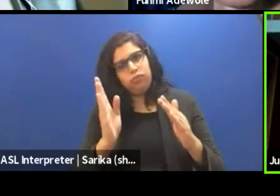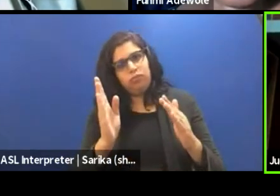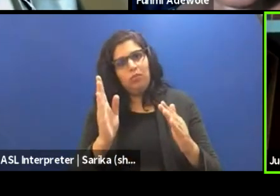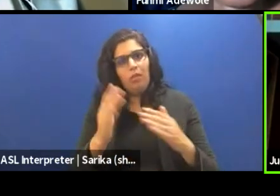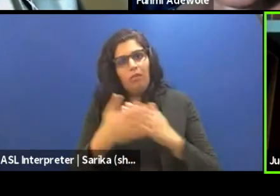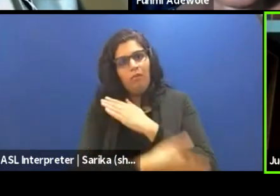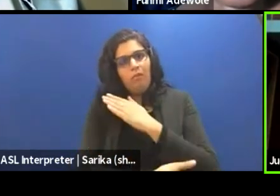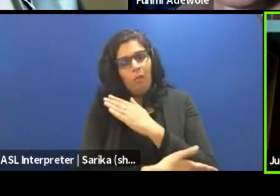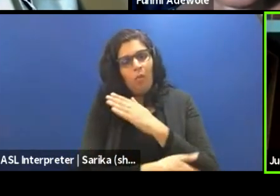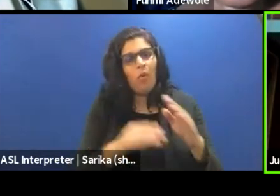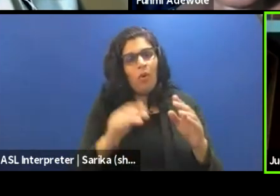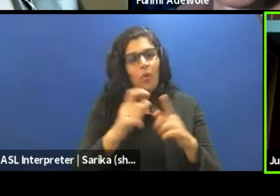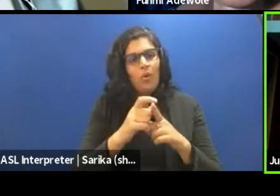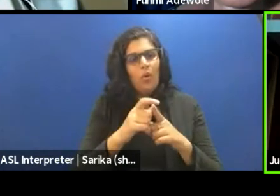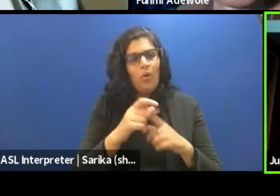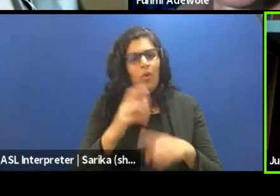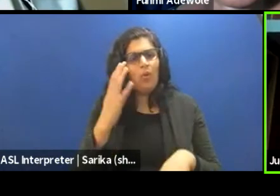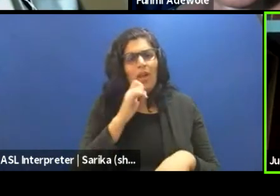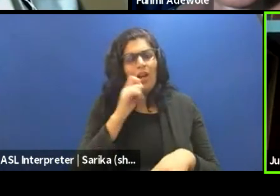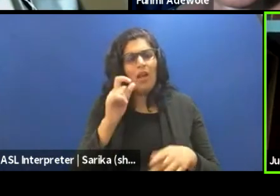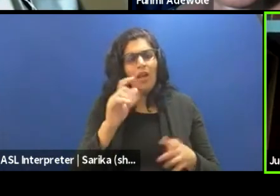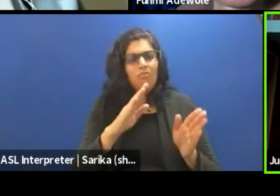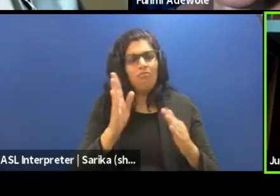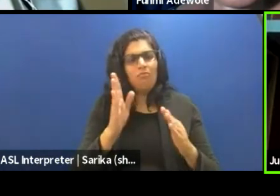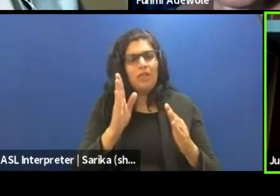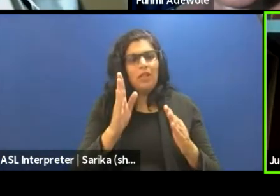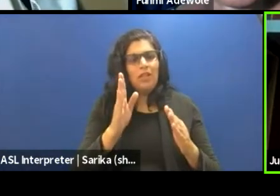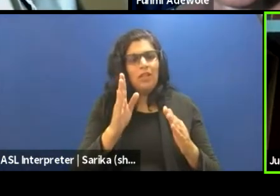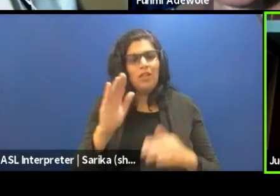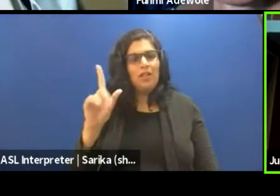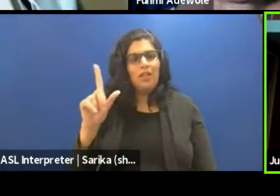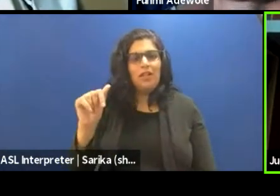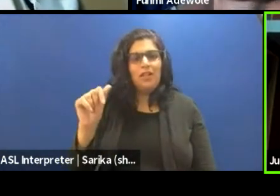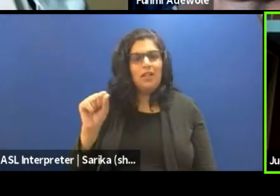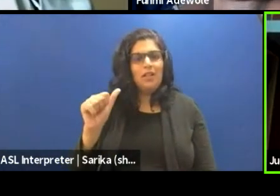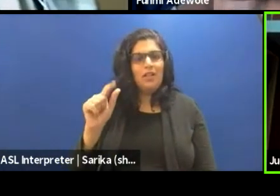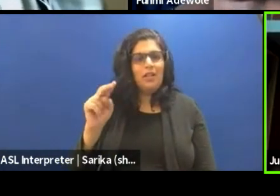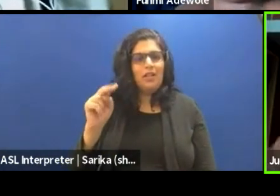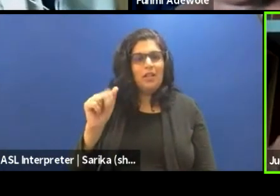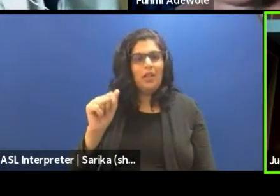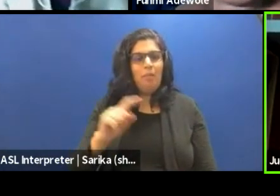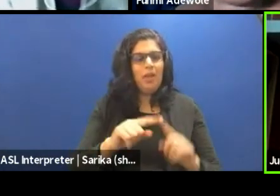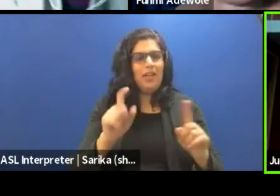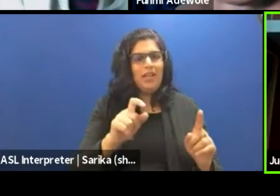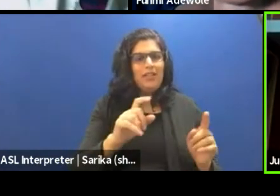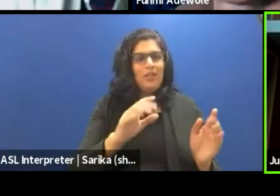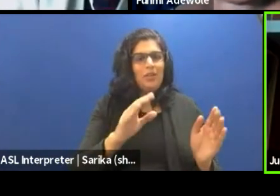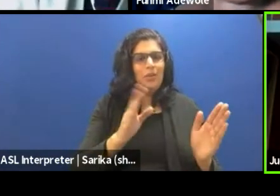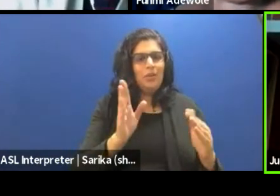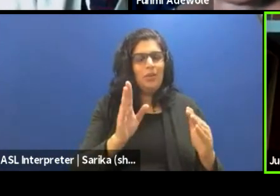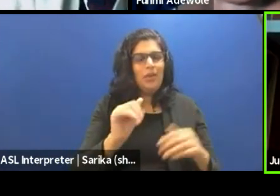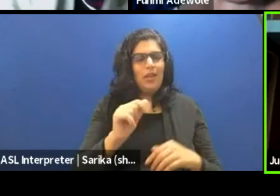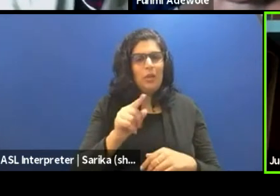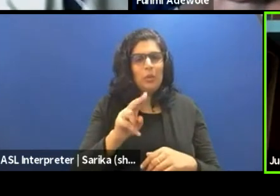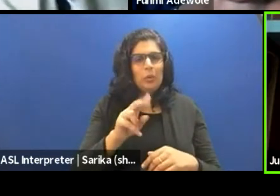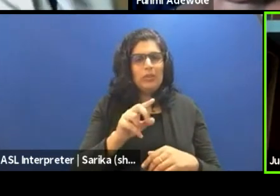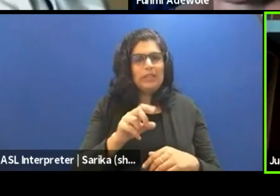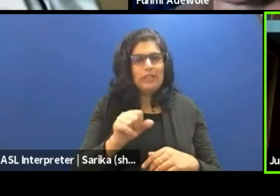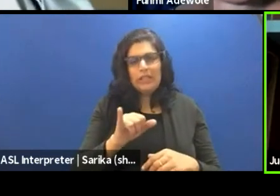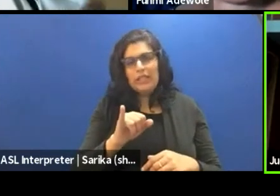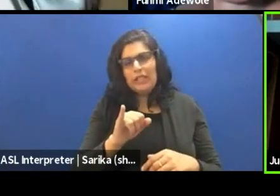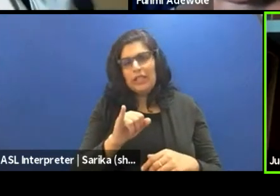say, why do you not idolize lasagna? And you want me to idolize a goosey or matoki?